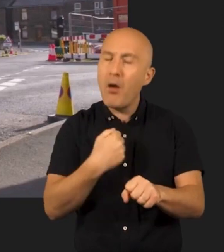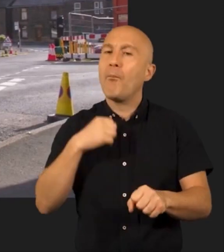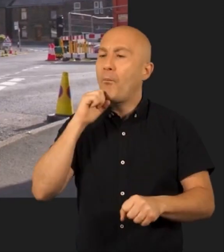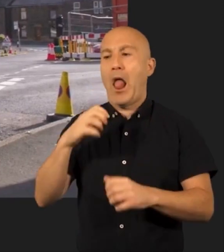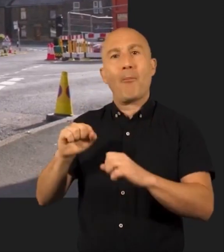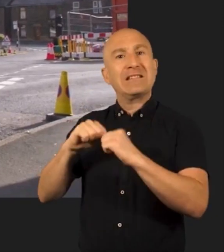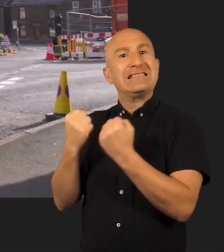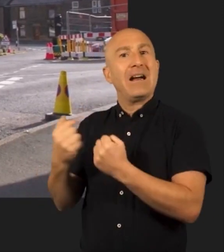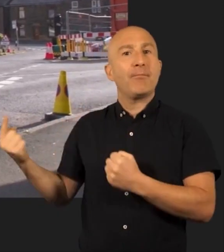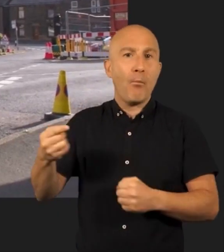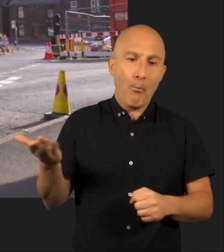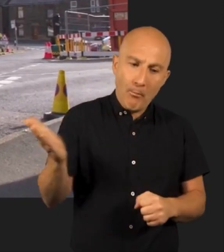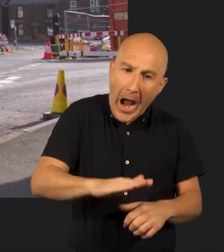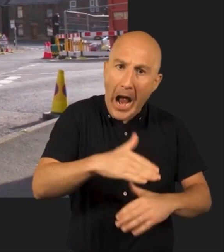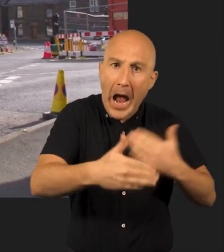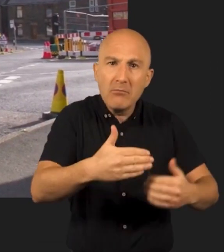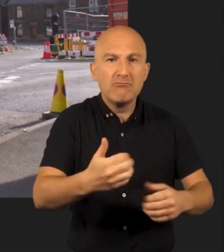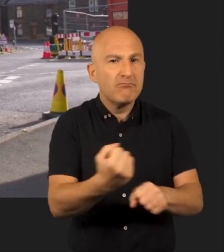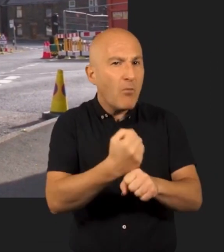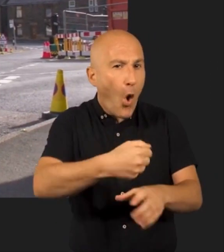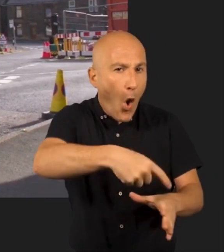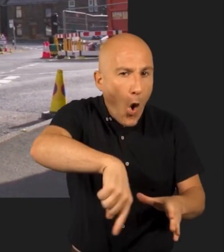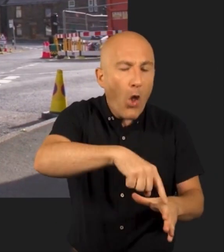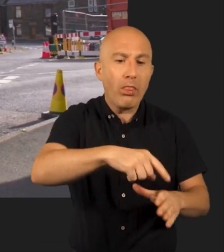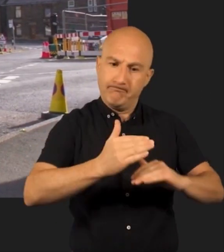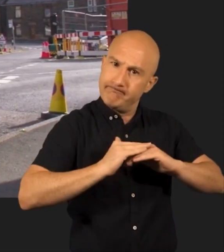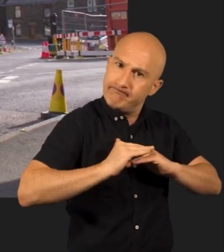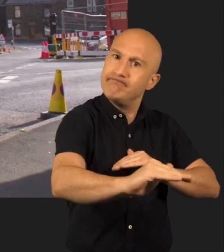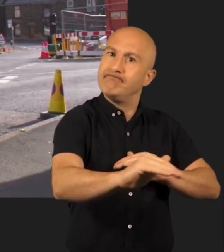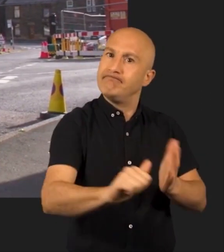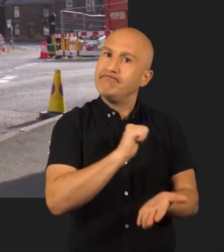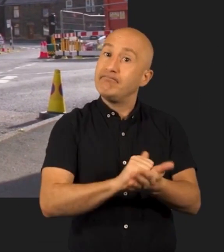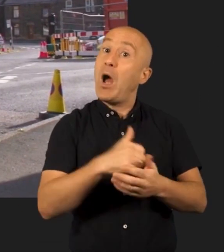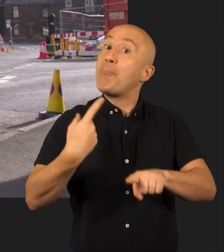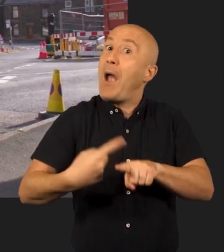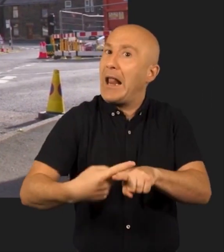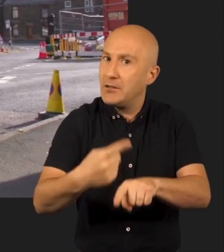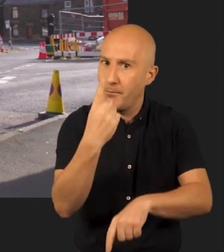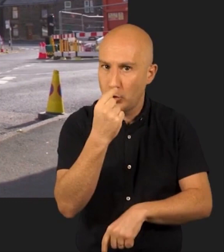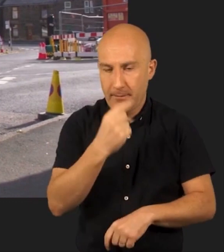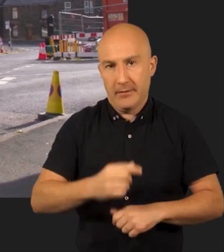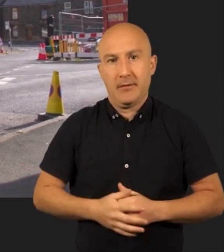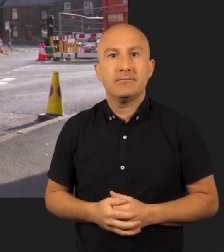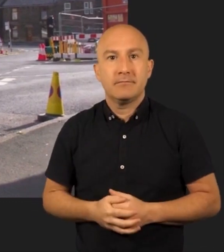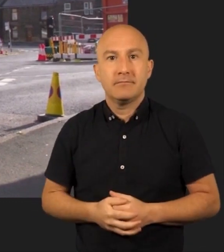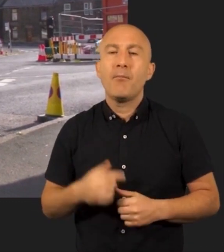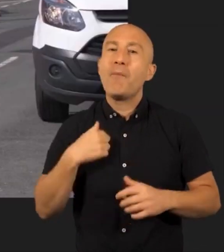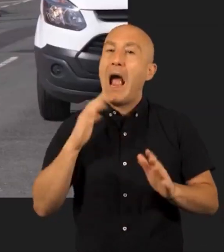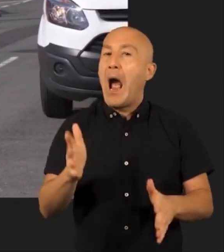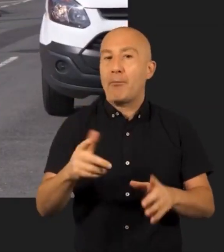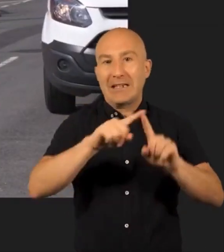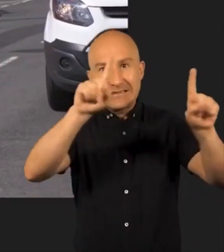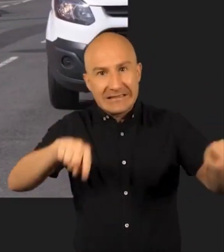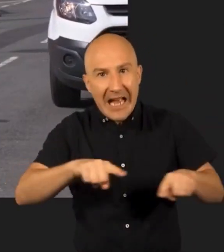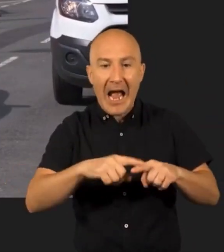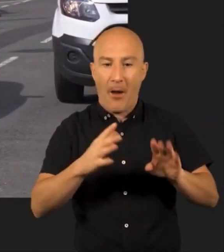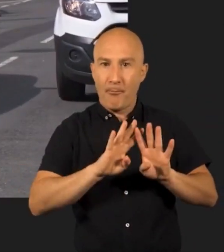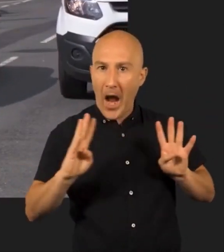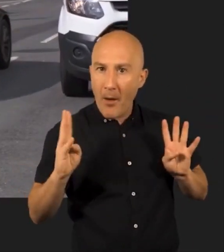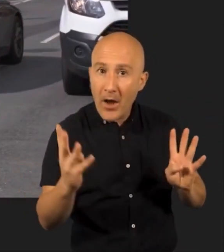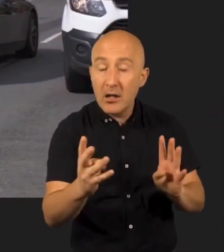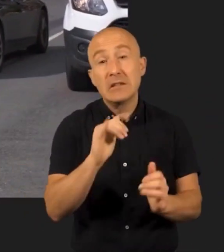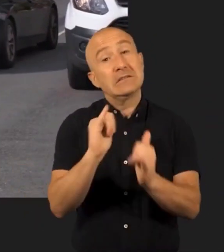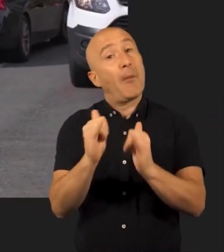our reinstatement team will come to fill in any holes and restore the road surface as quickly as possible. We have to put signs,